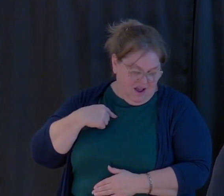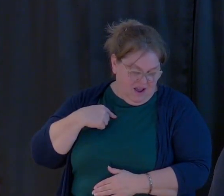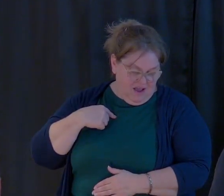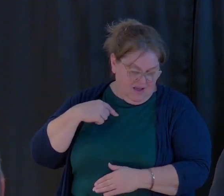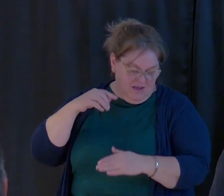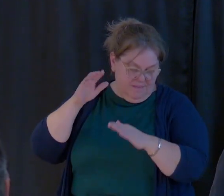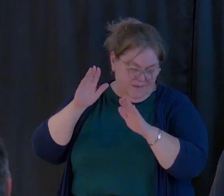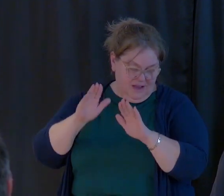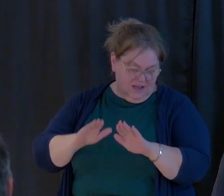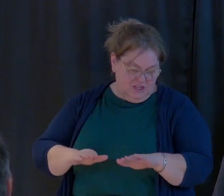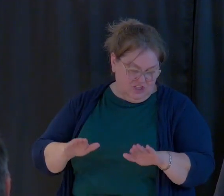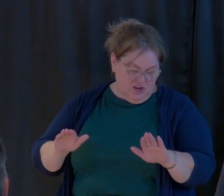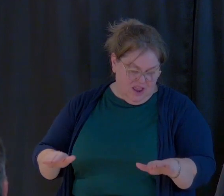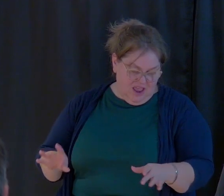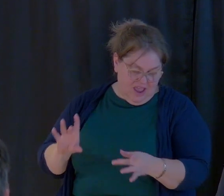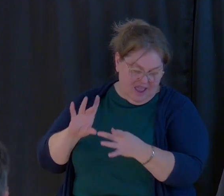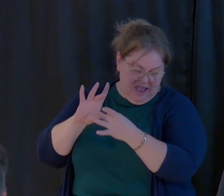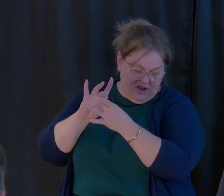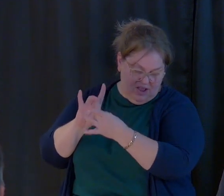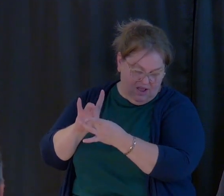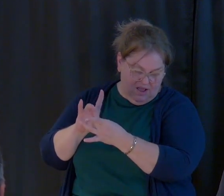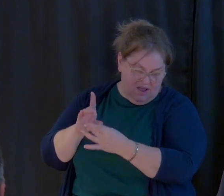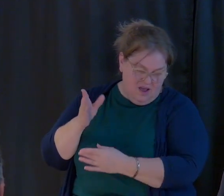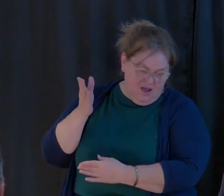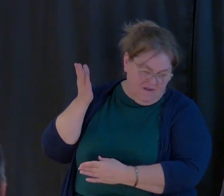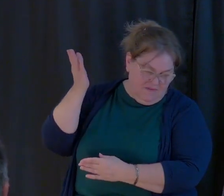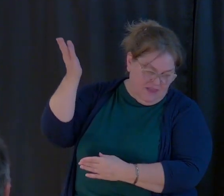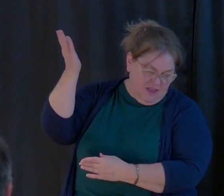I'm a child of